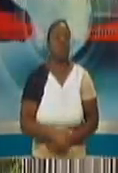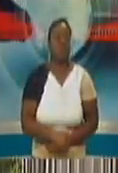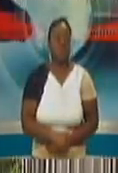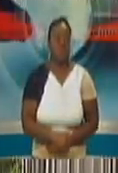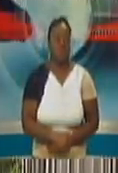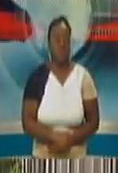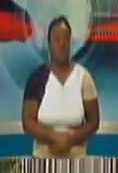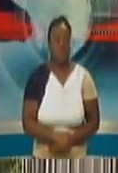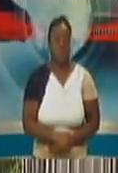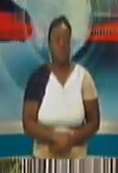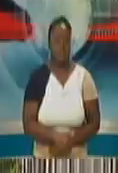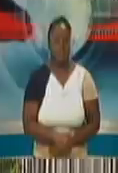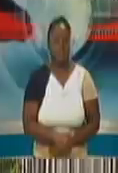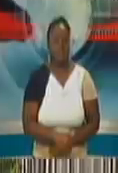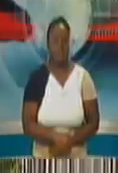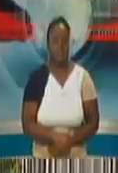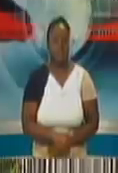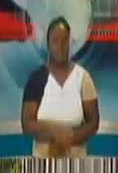Express? Express?